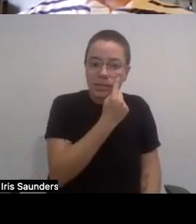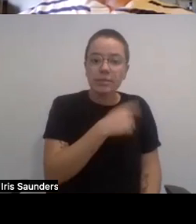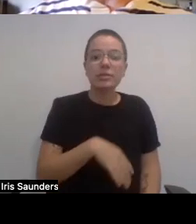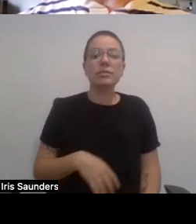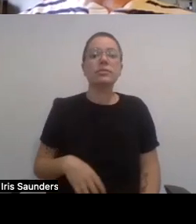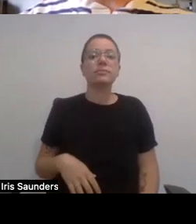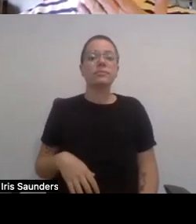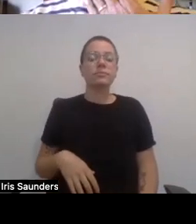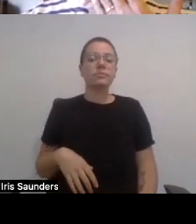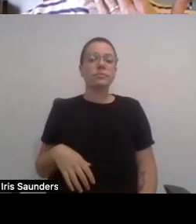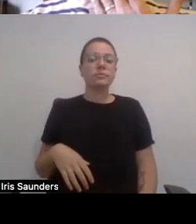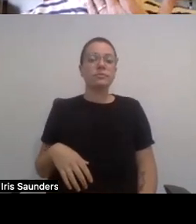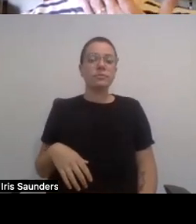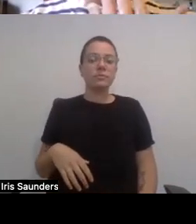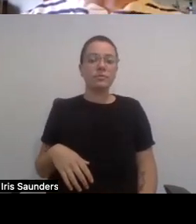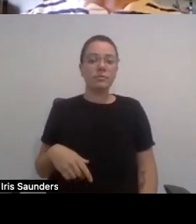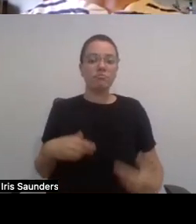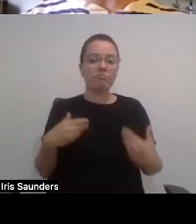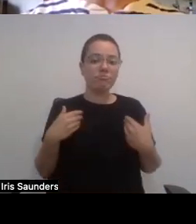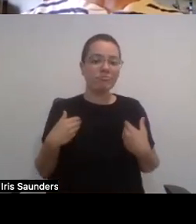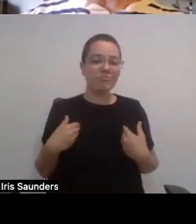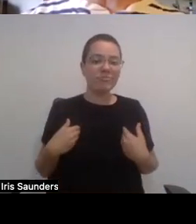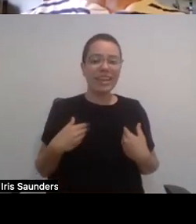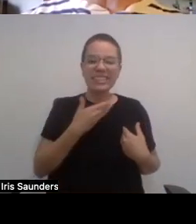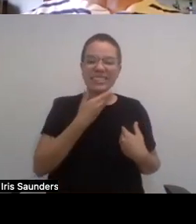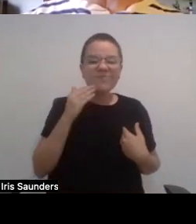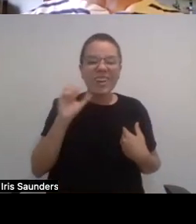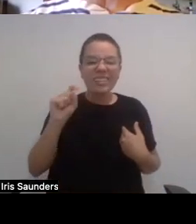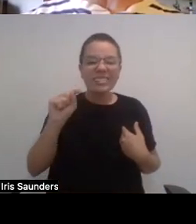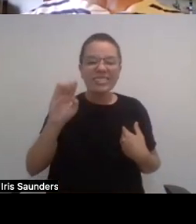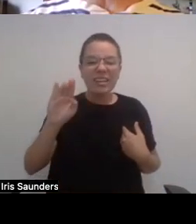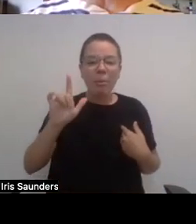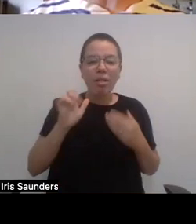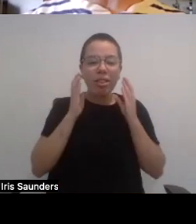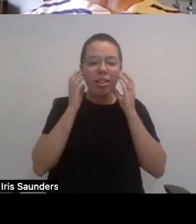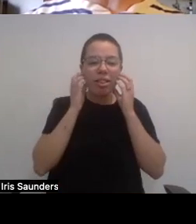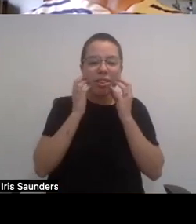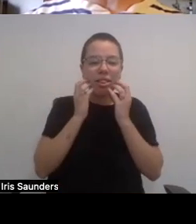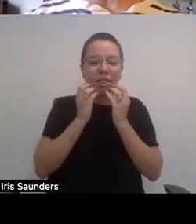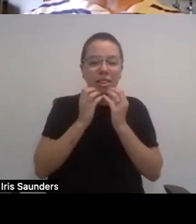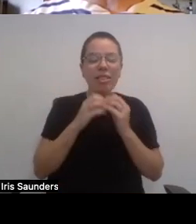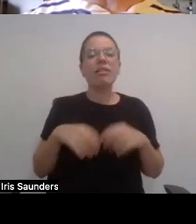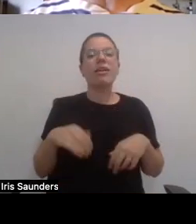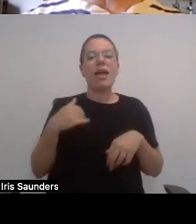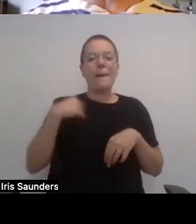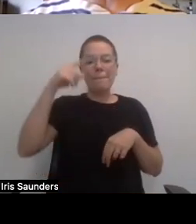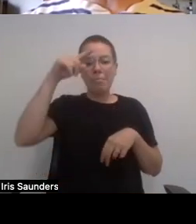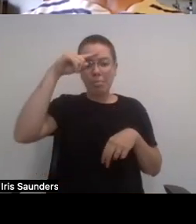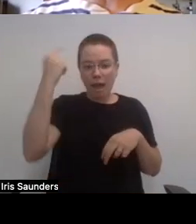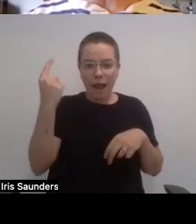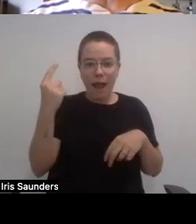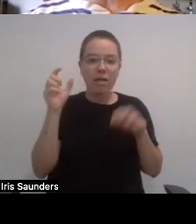slightly unshaven, and I'm wearing black diamond earrings.